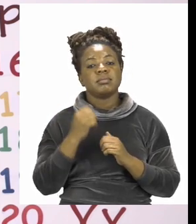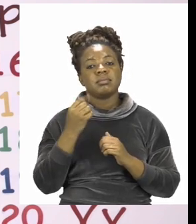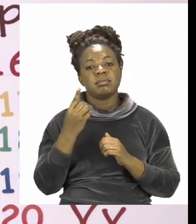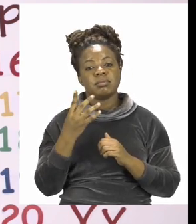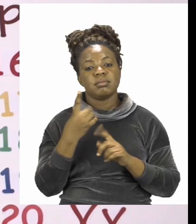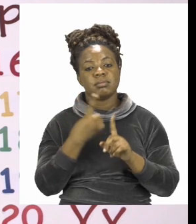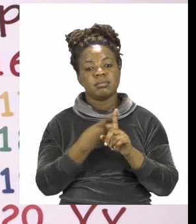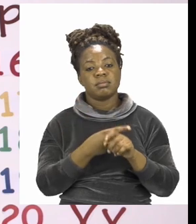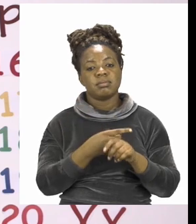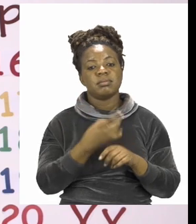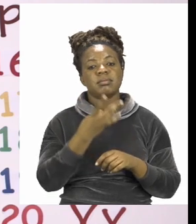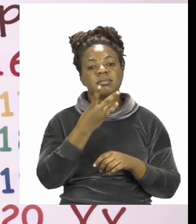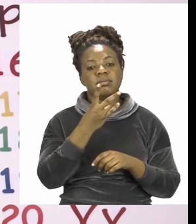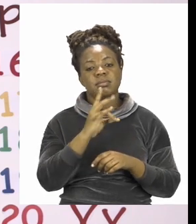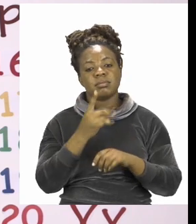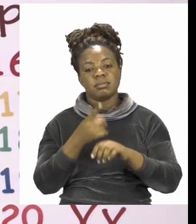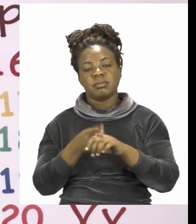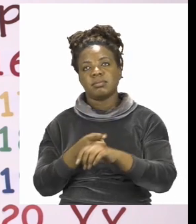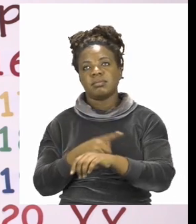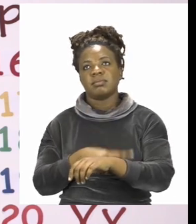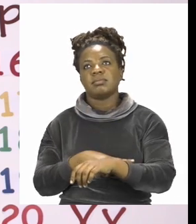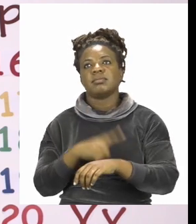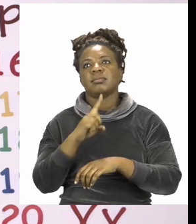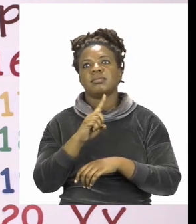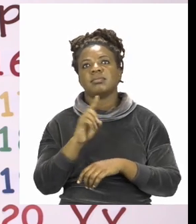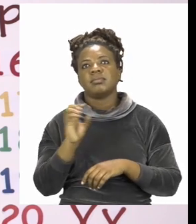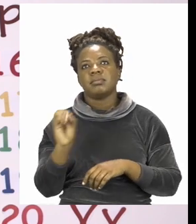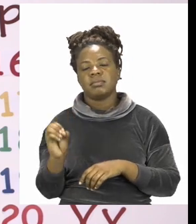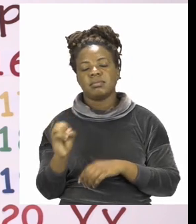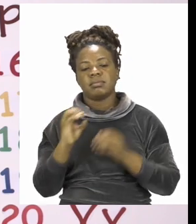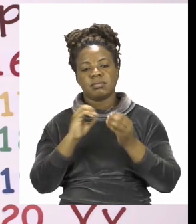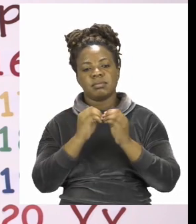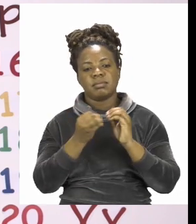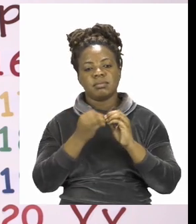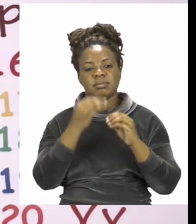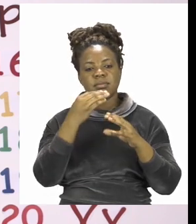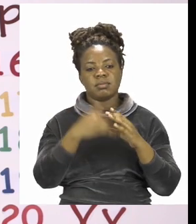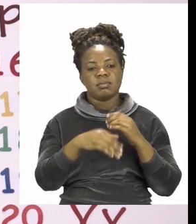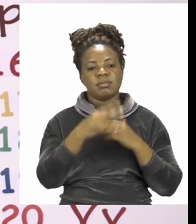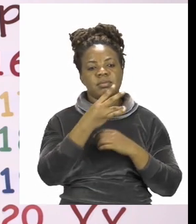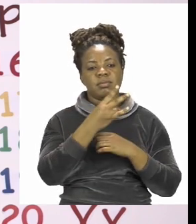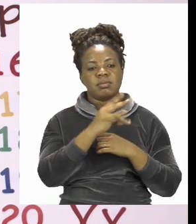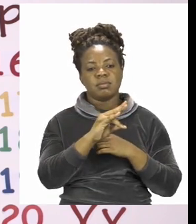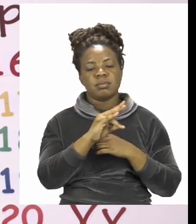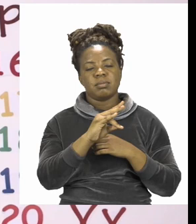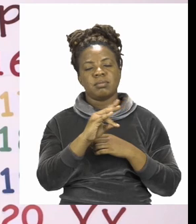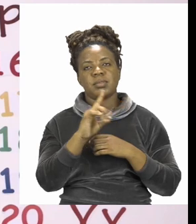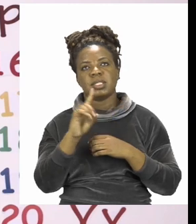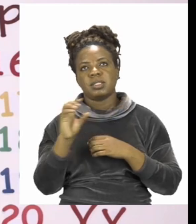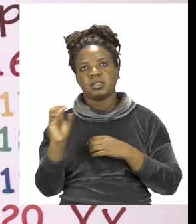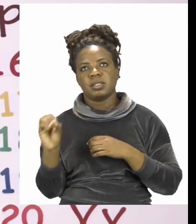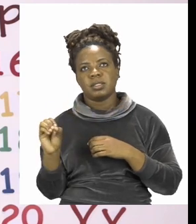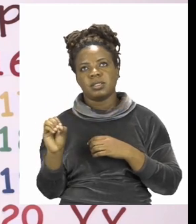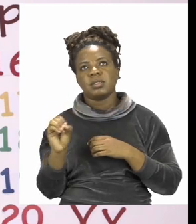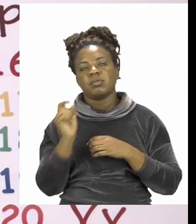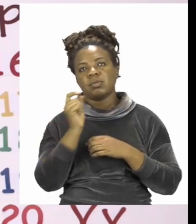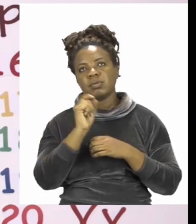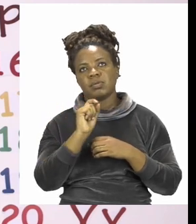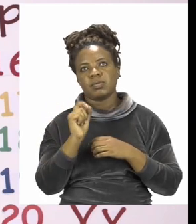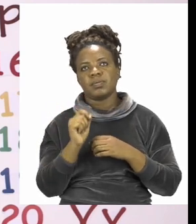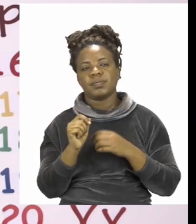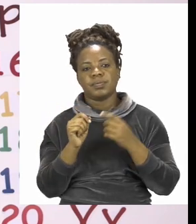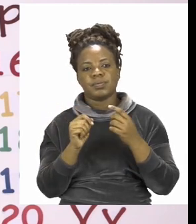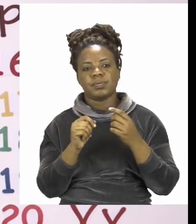7 all the way to 10. The number that's in between them is the one that is missing. So let us start.